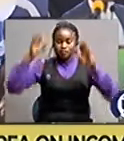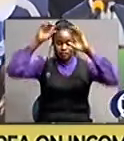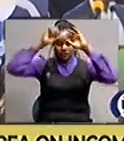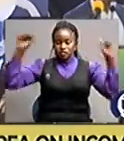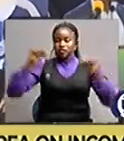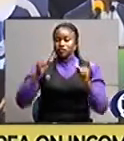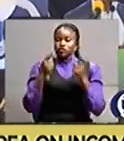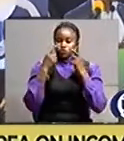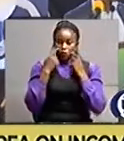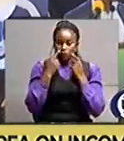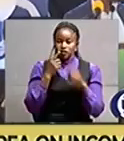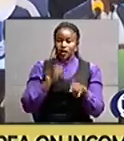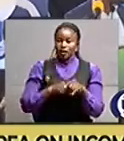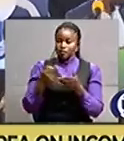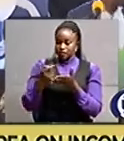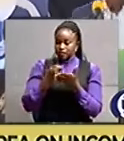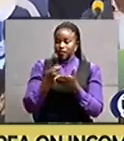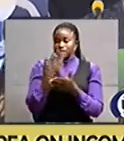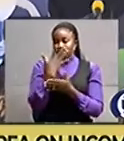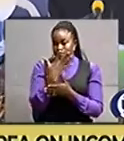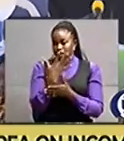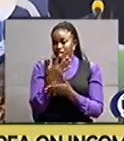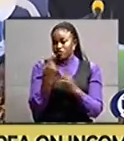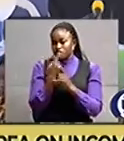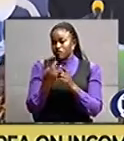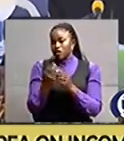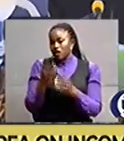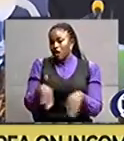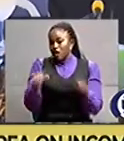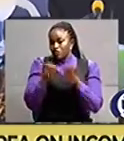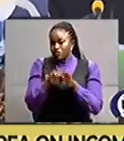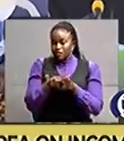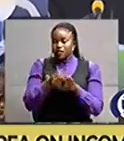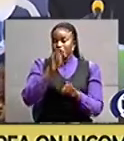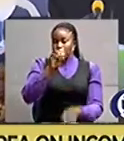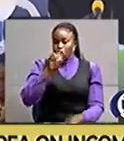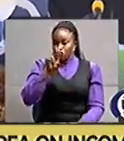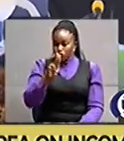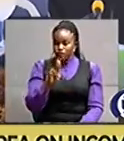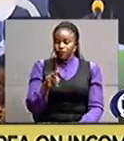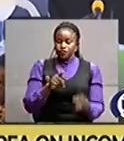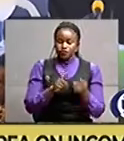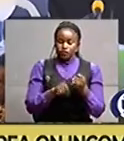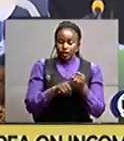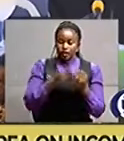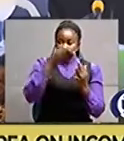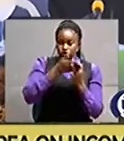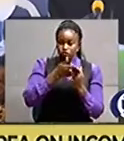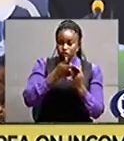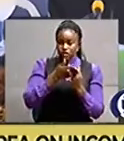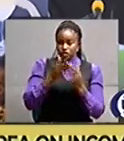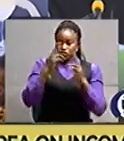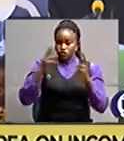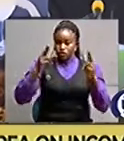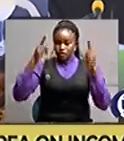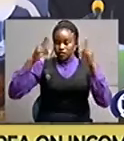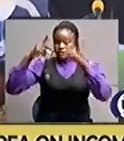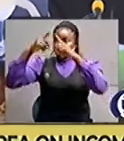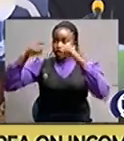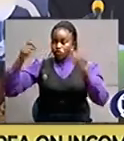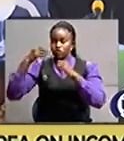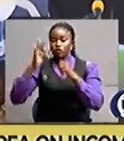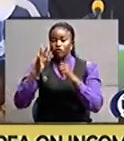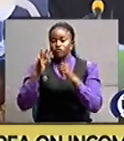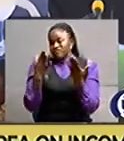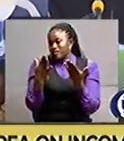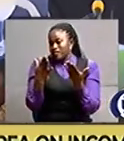witnessed the signing of five memoranda of understanding that include one between mountains of the moon university and beligium